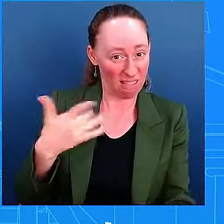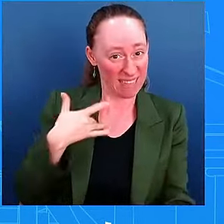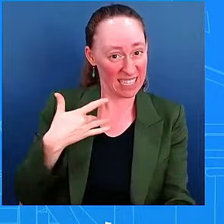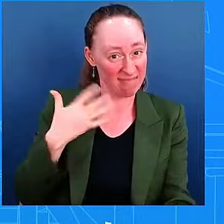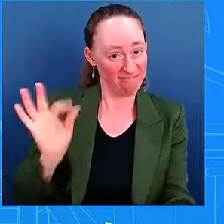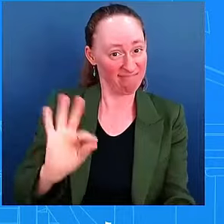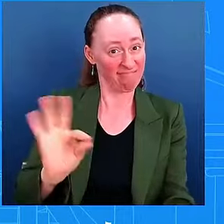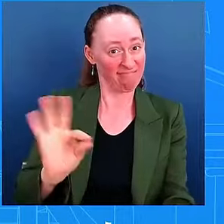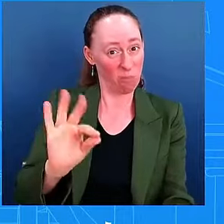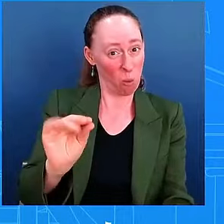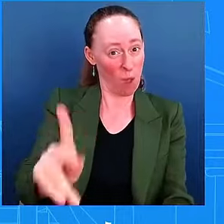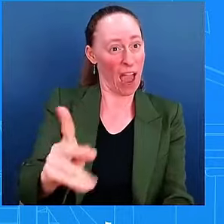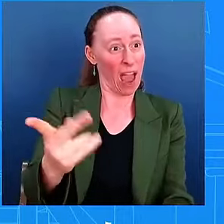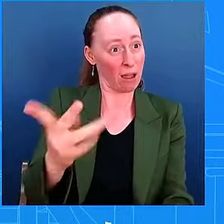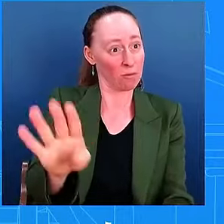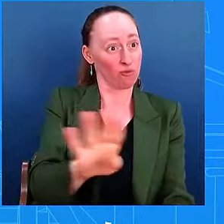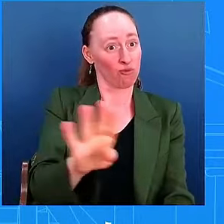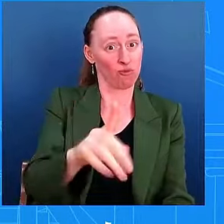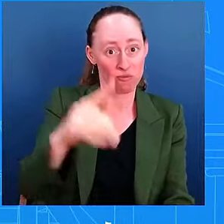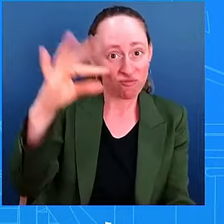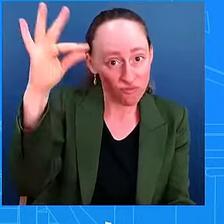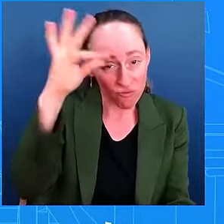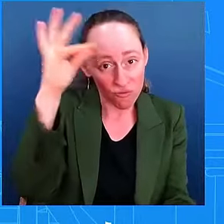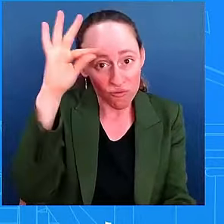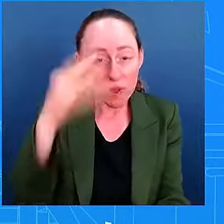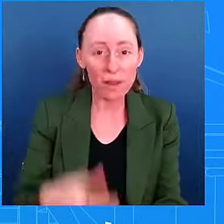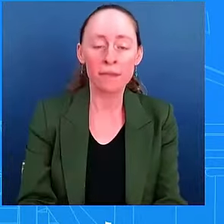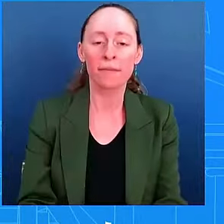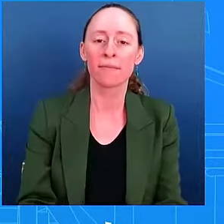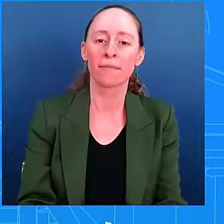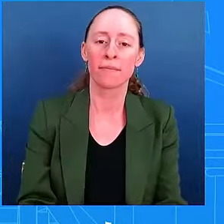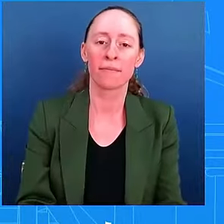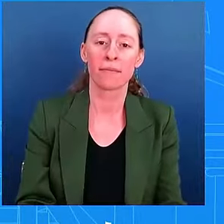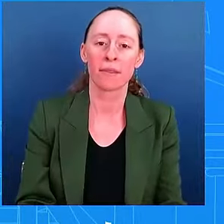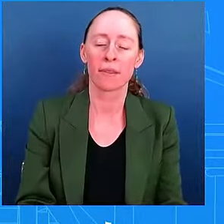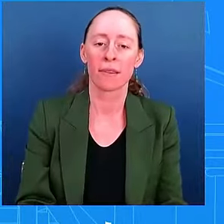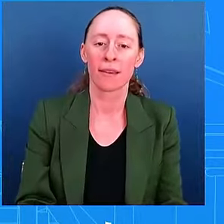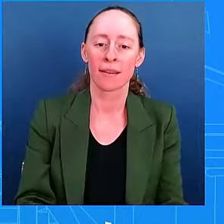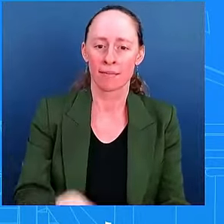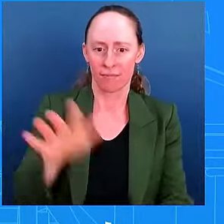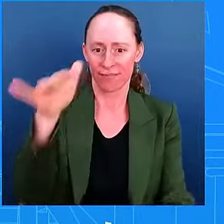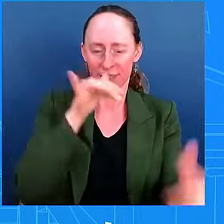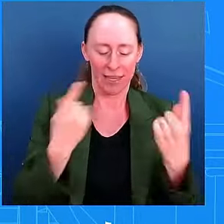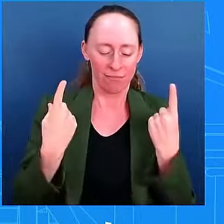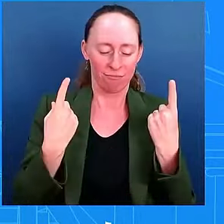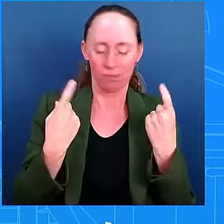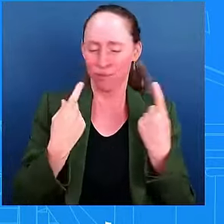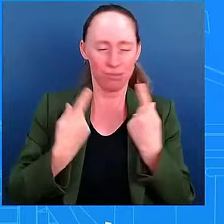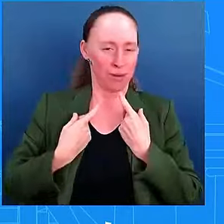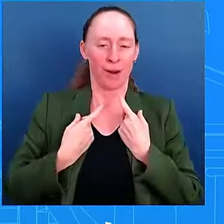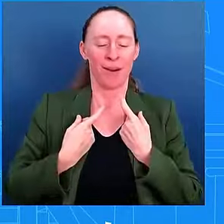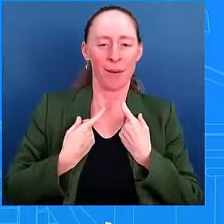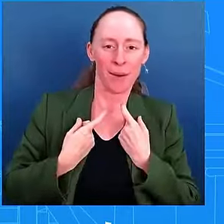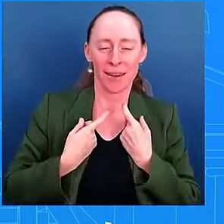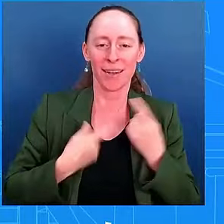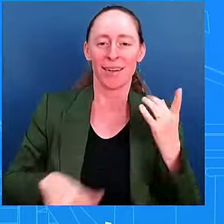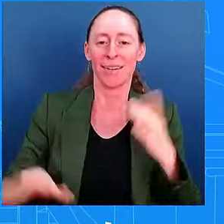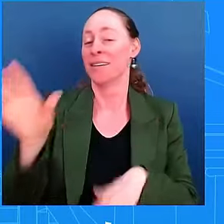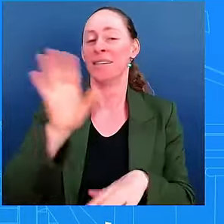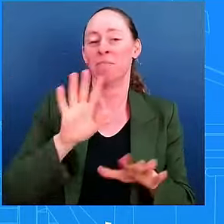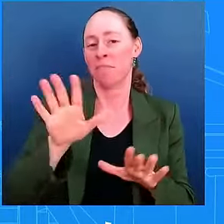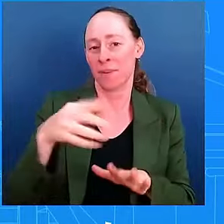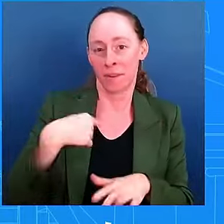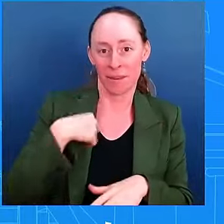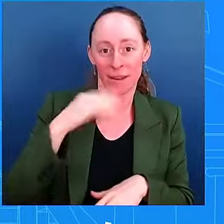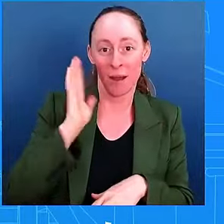So, look, a couple of things. You just asked me a slew of things there. I just, I do want to say, I know there's the rabbi call that the President's going to be doing momentarily. We'll let you